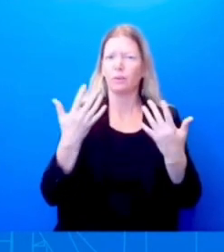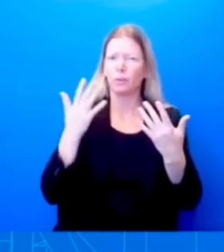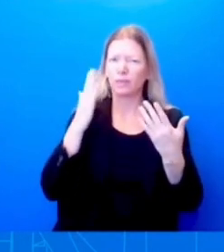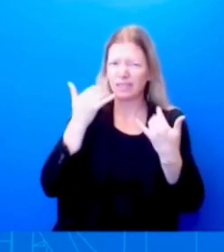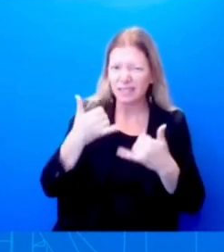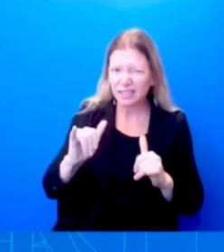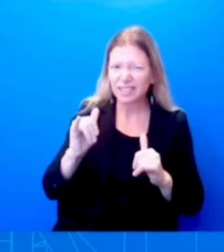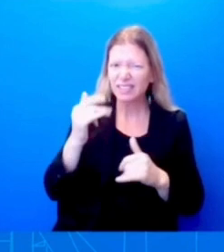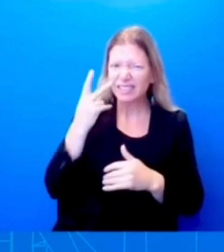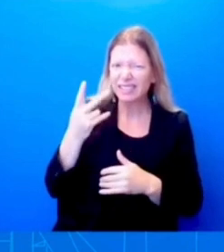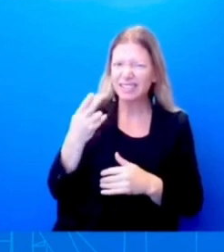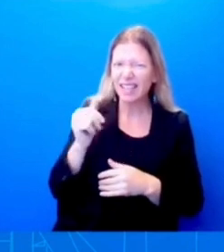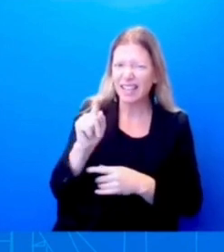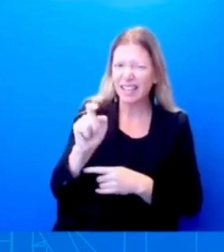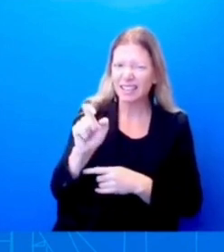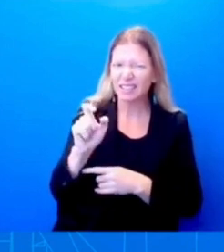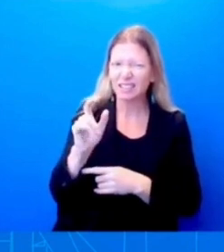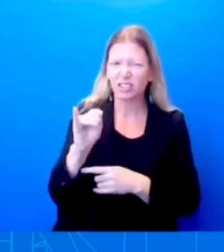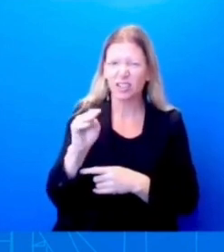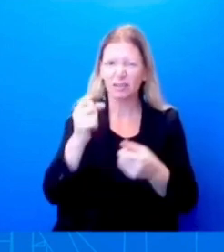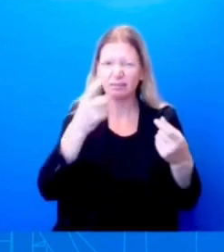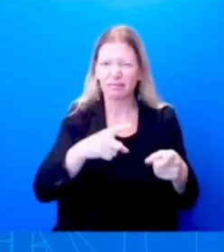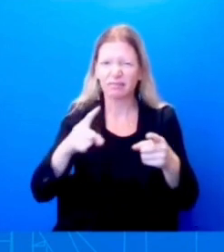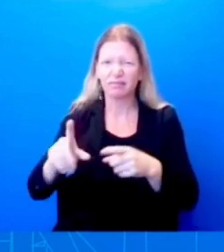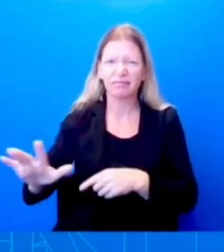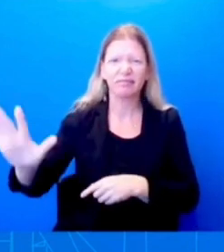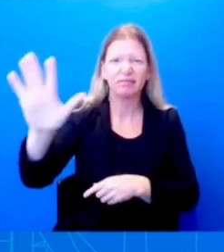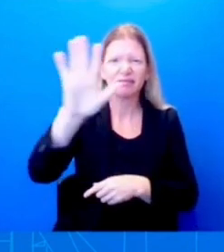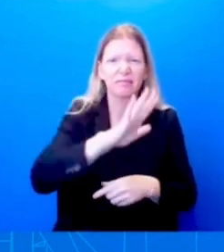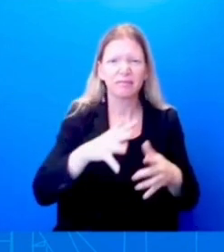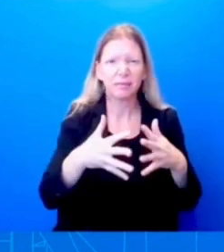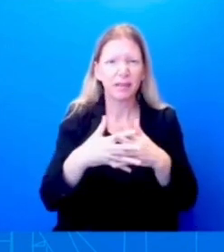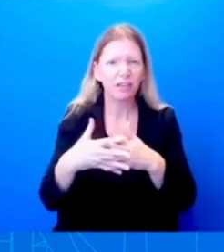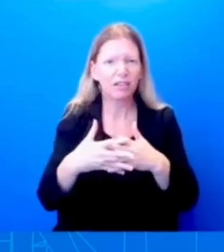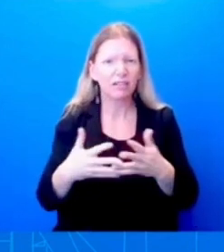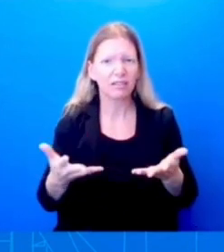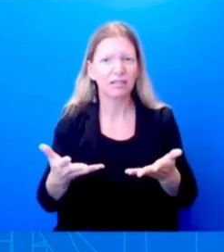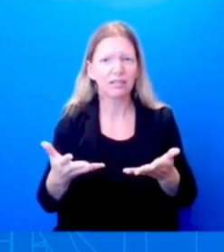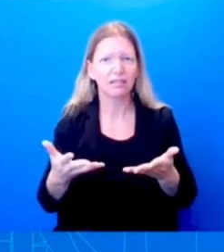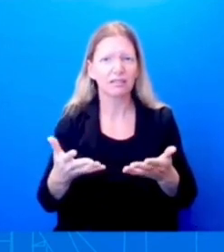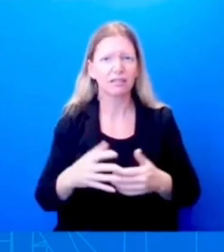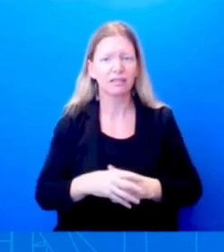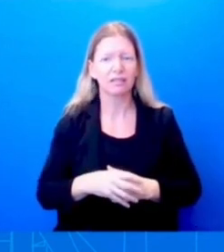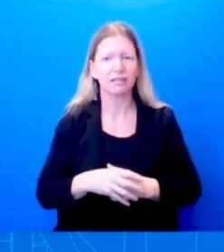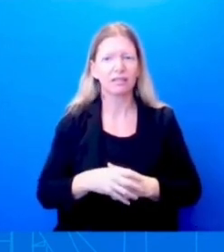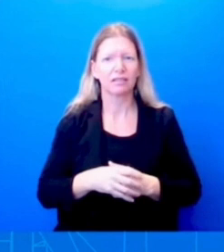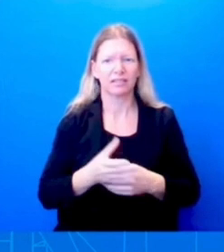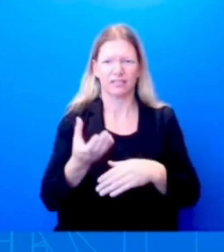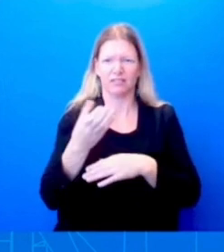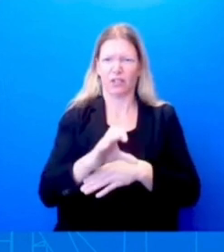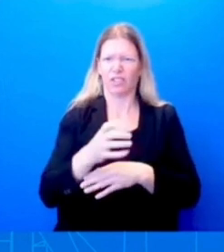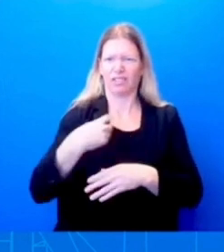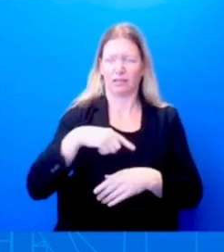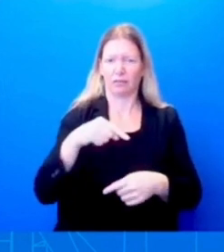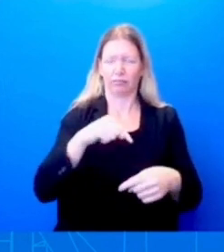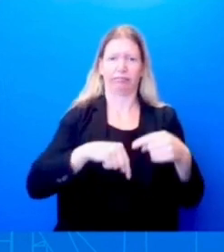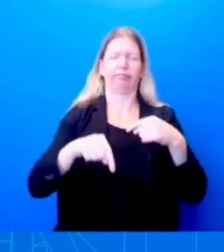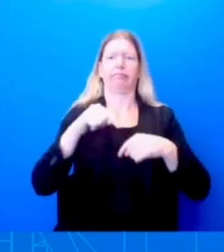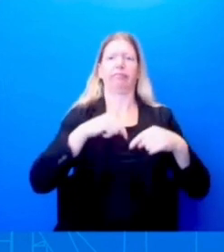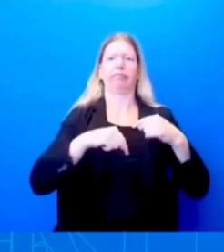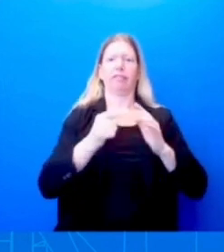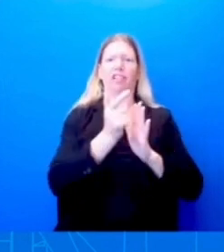led to setbacks and some of the more sweeping proposals by this administration, such as student loan relief, or even affirmative action. When many